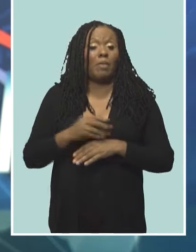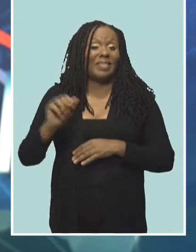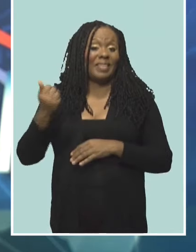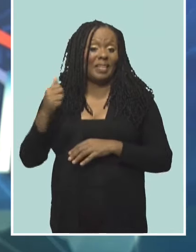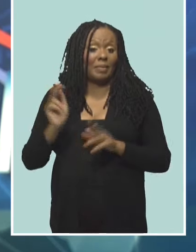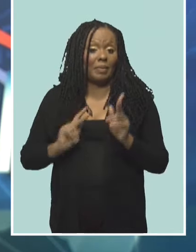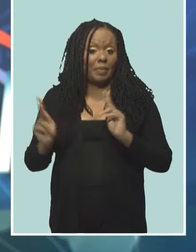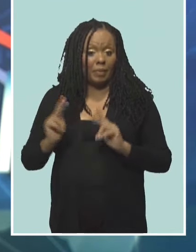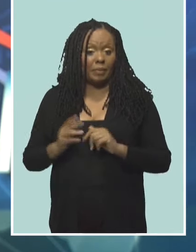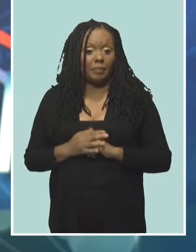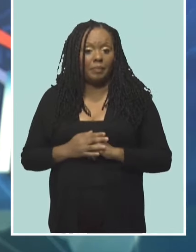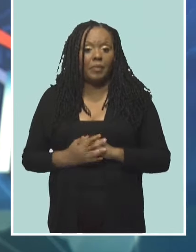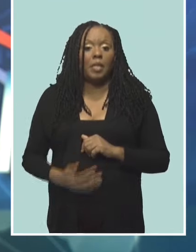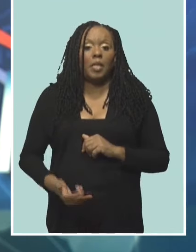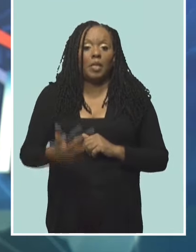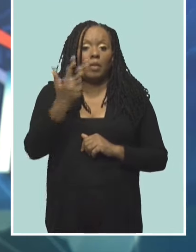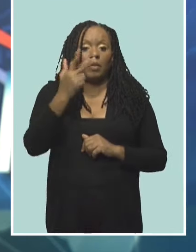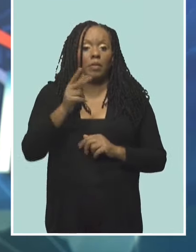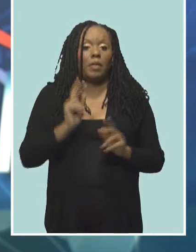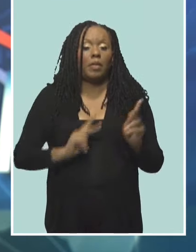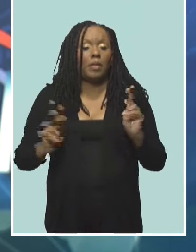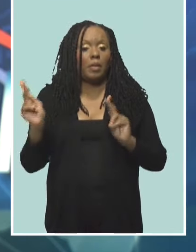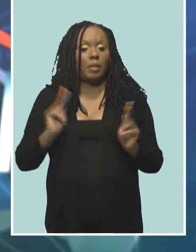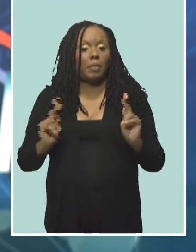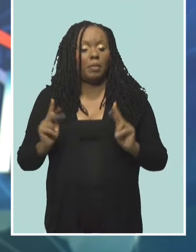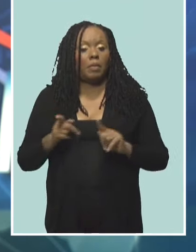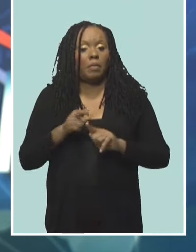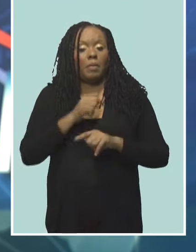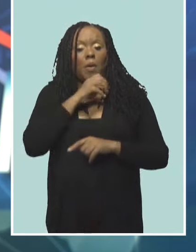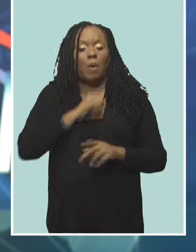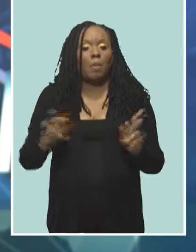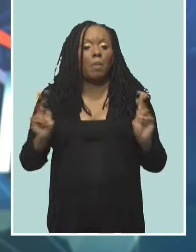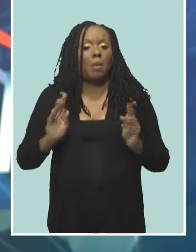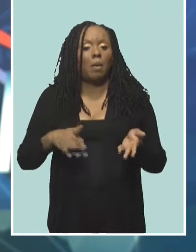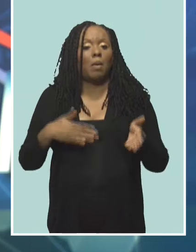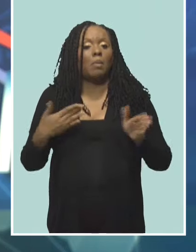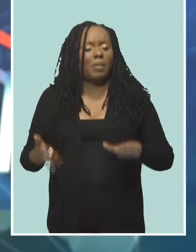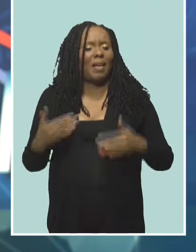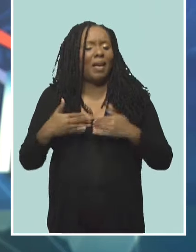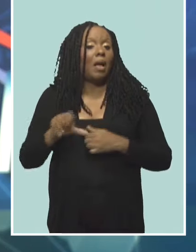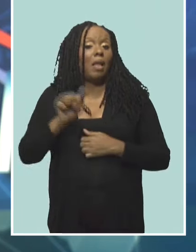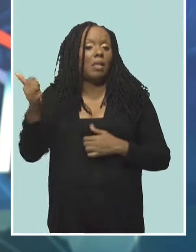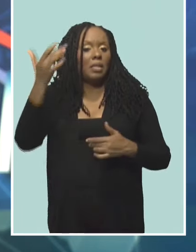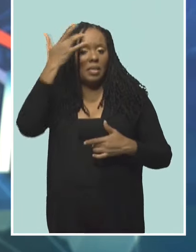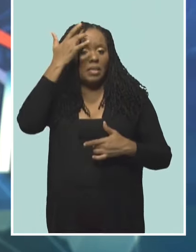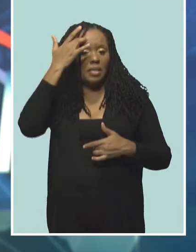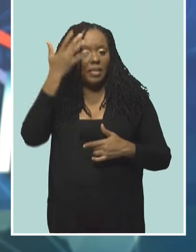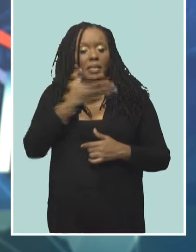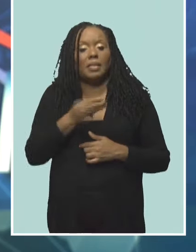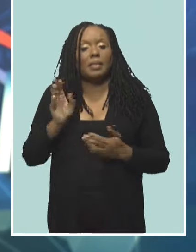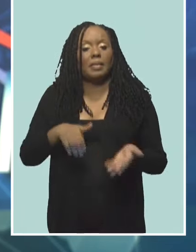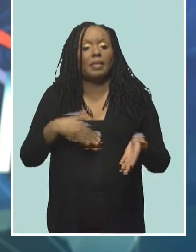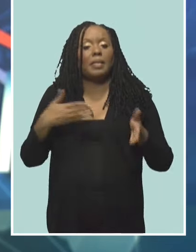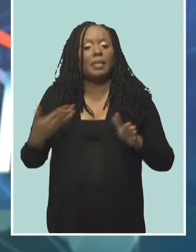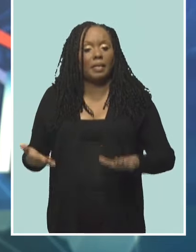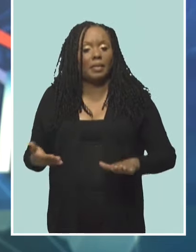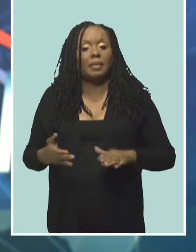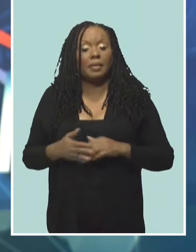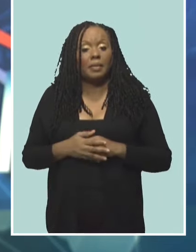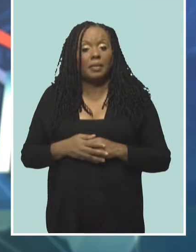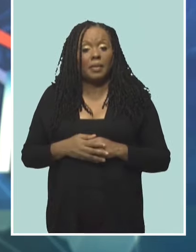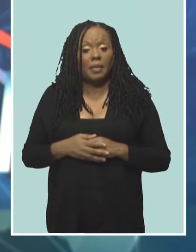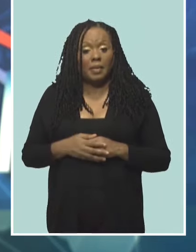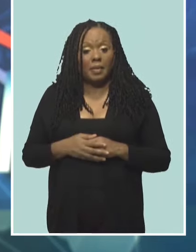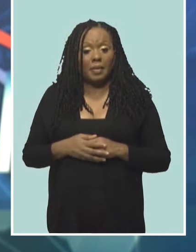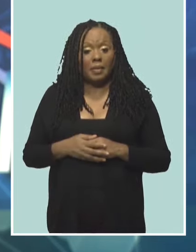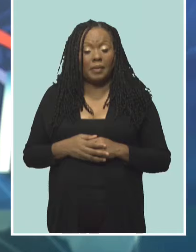hospital with comorbidities, succumb to the viral illness. The Ministry of Health and Wellness is reminding the public that to prevent the